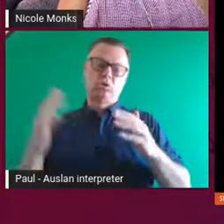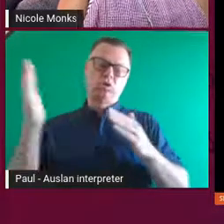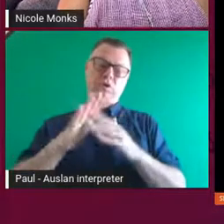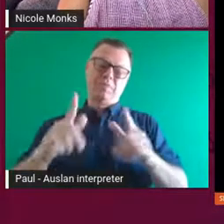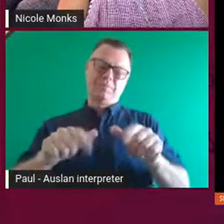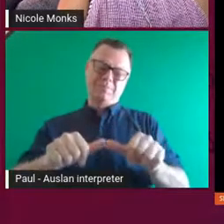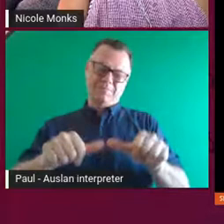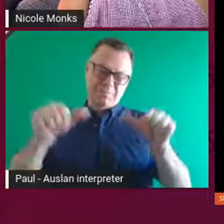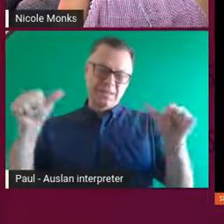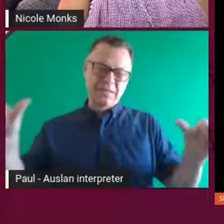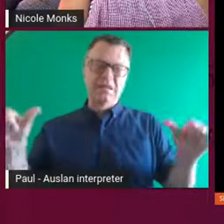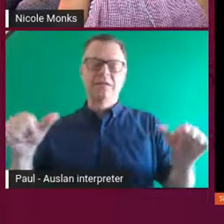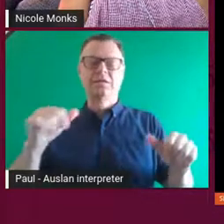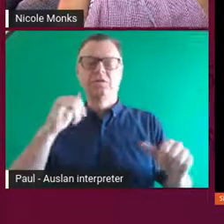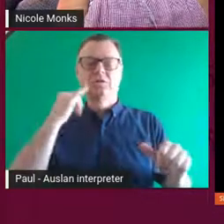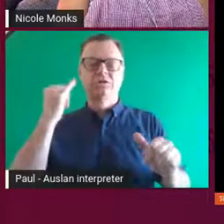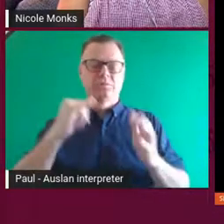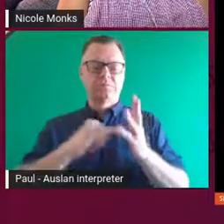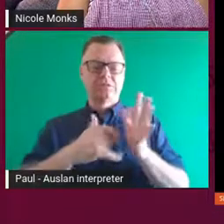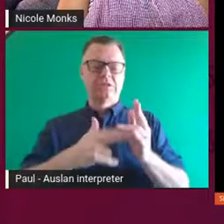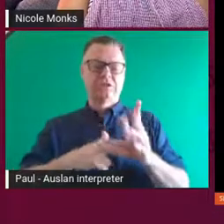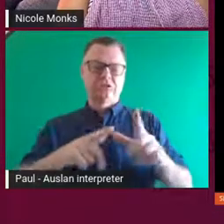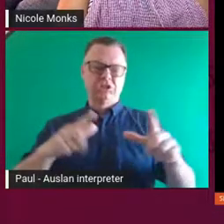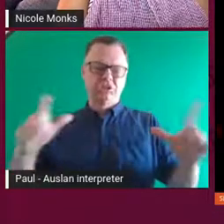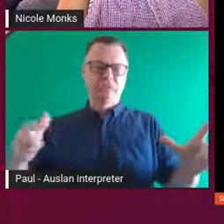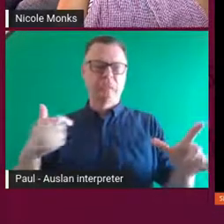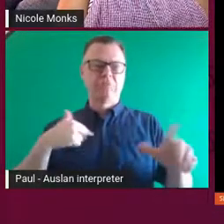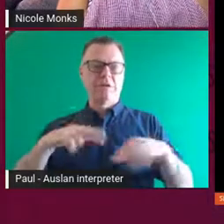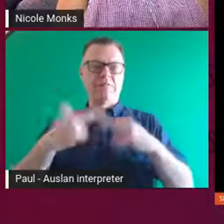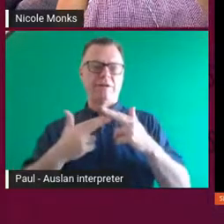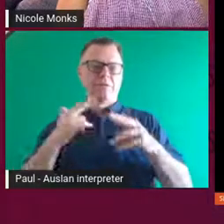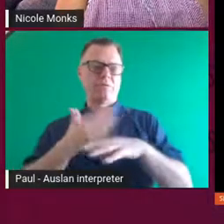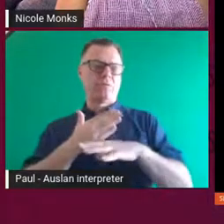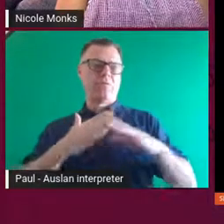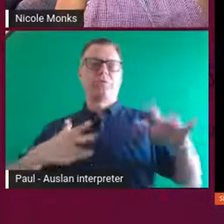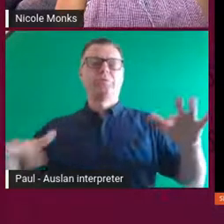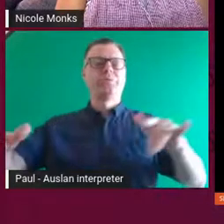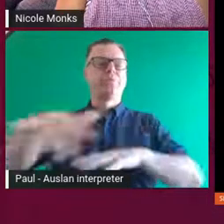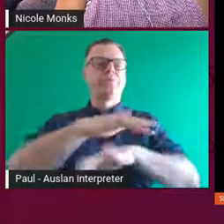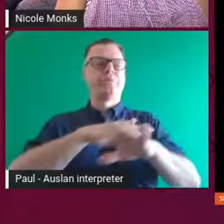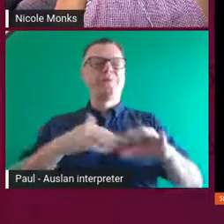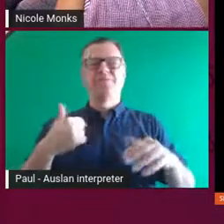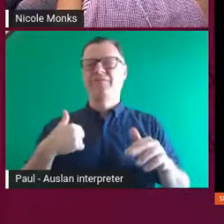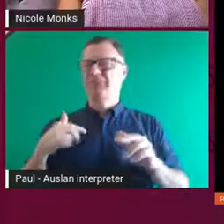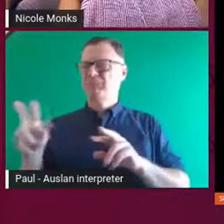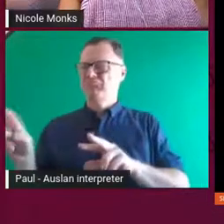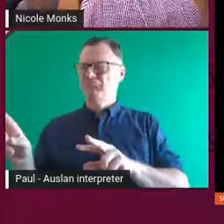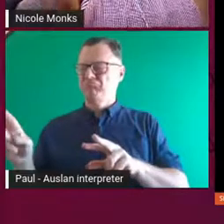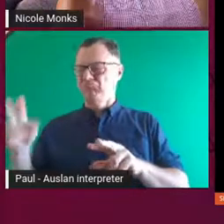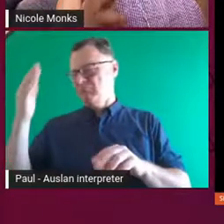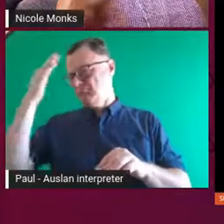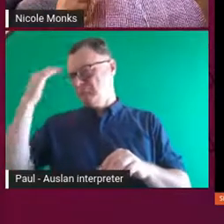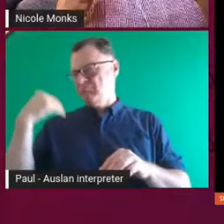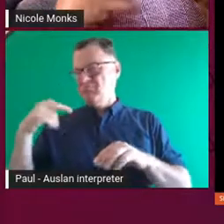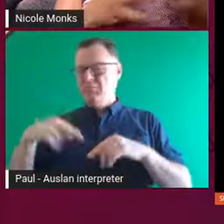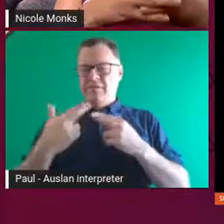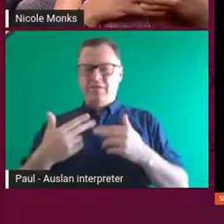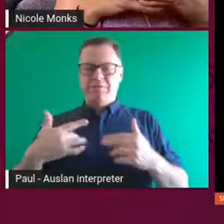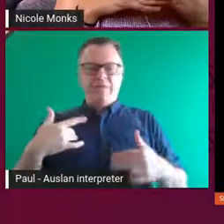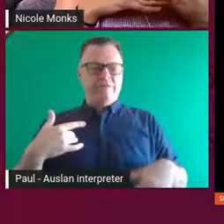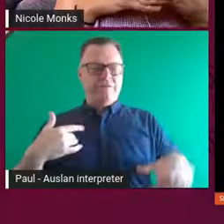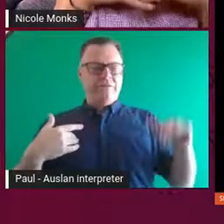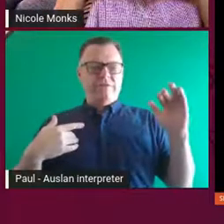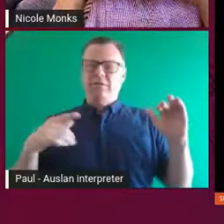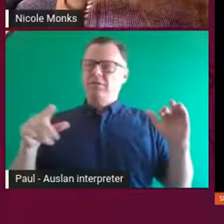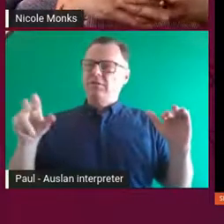finding all these parallels between the spaces in a way that it was very much this kind of